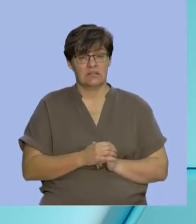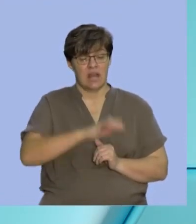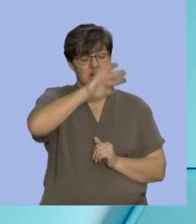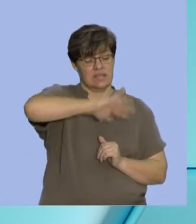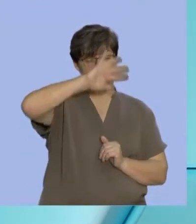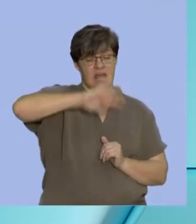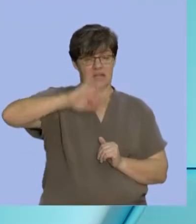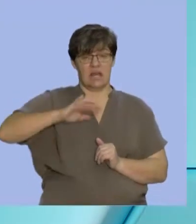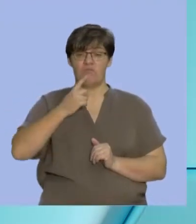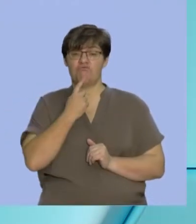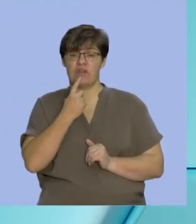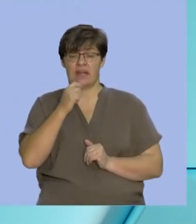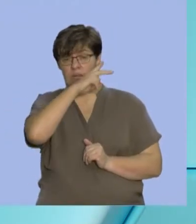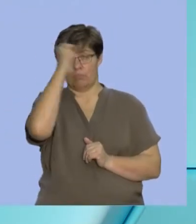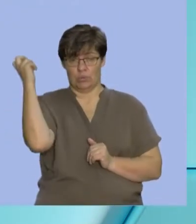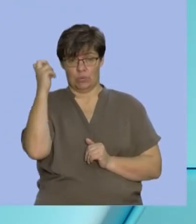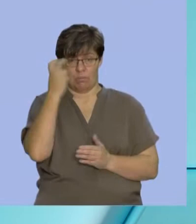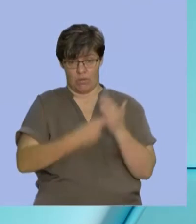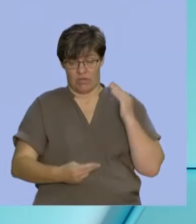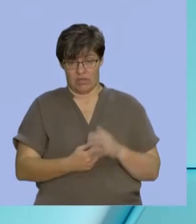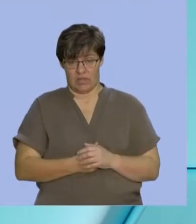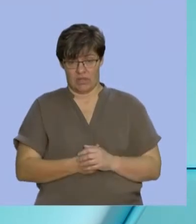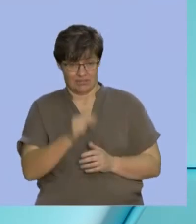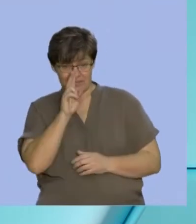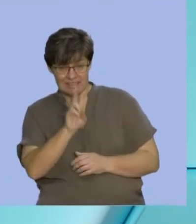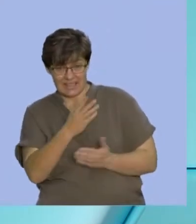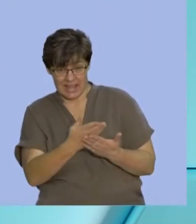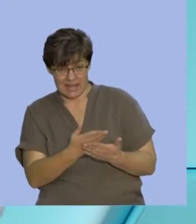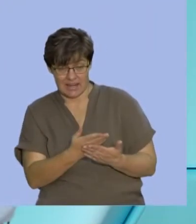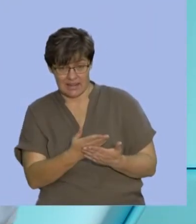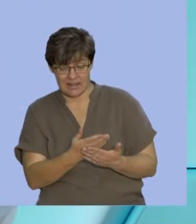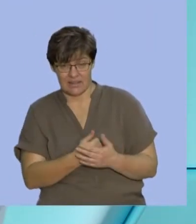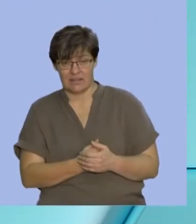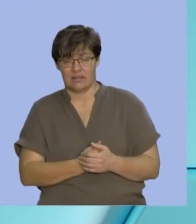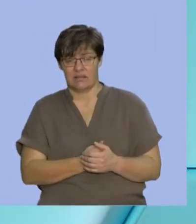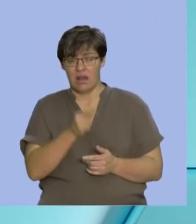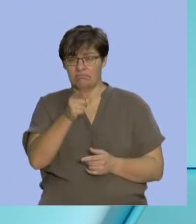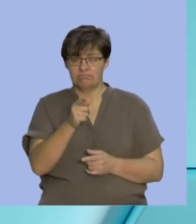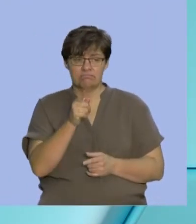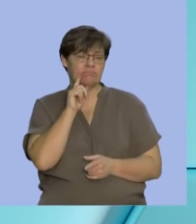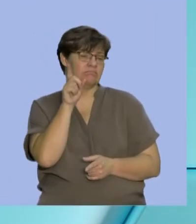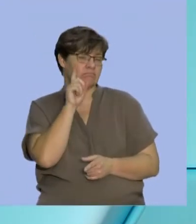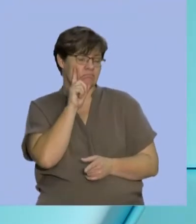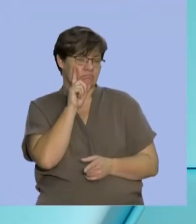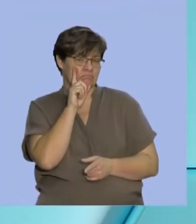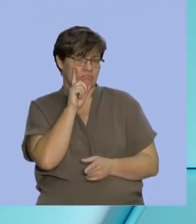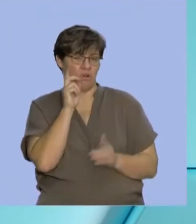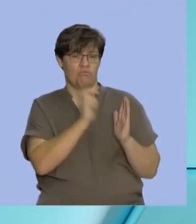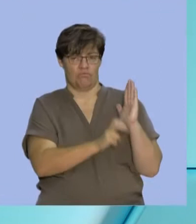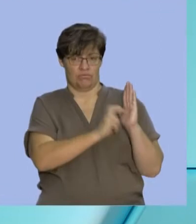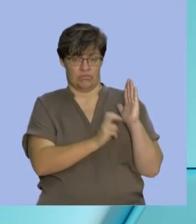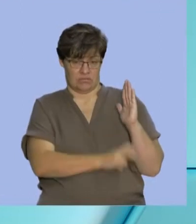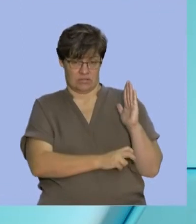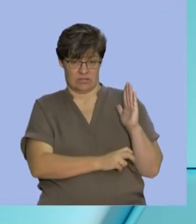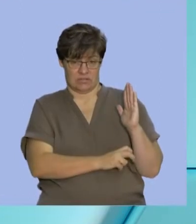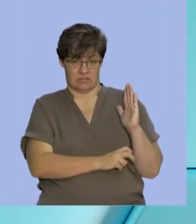and red. I hope you can see that. Now, you can go and test the rule for